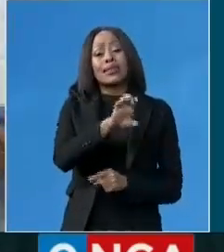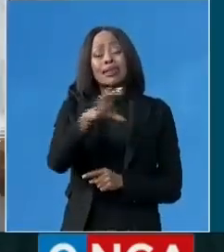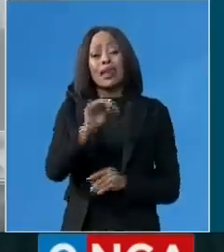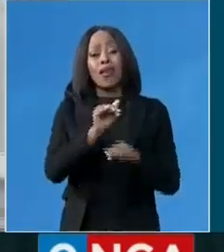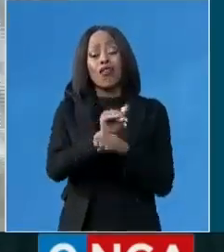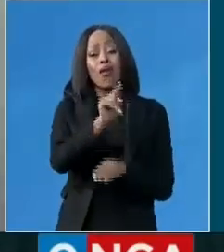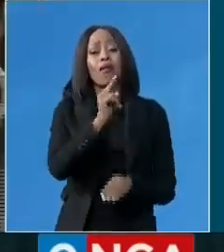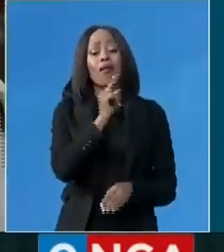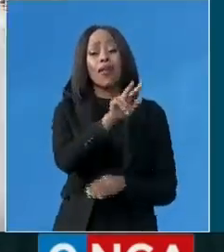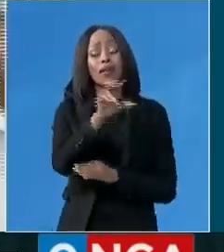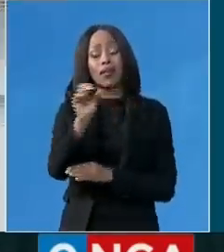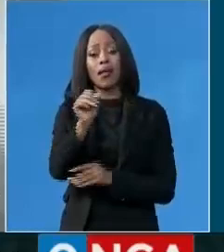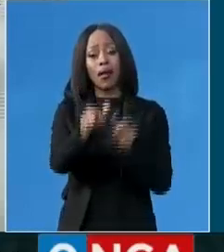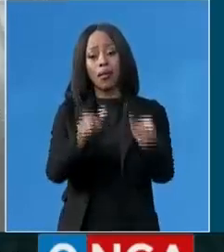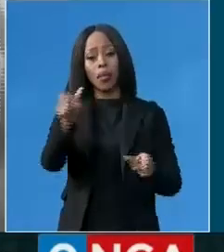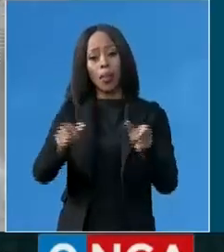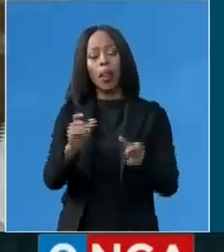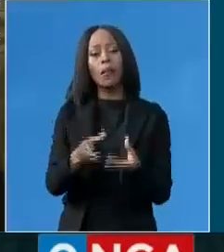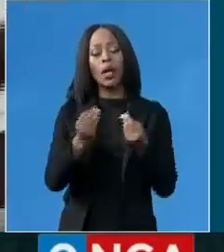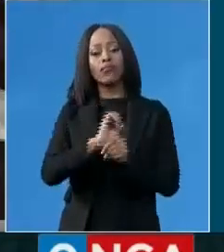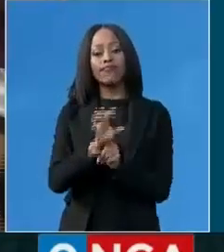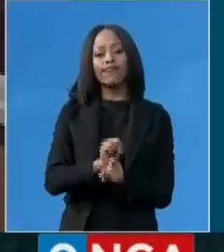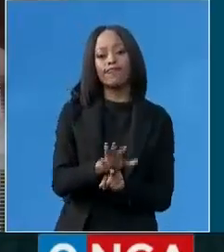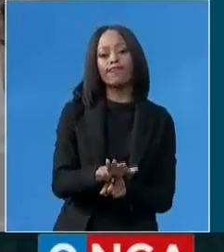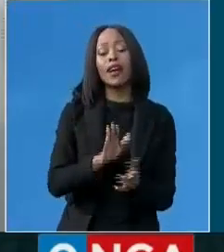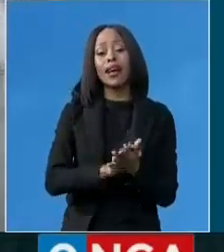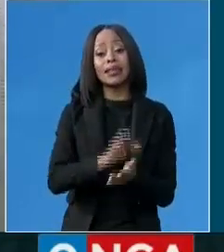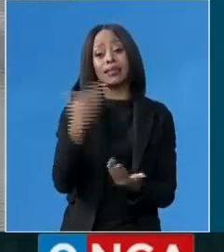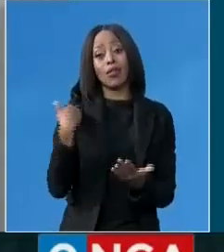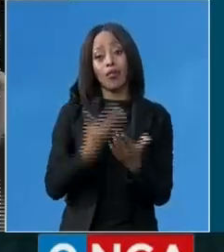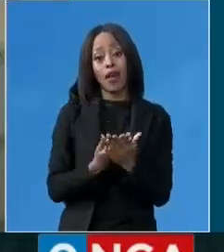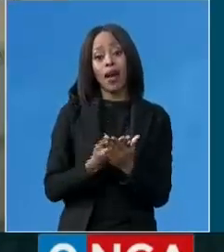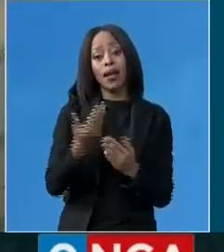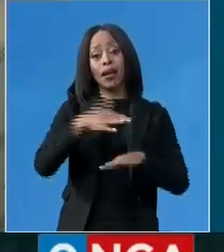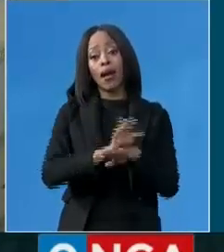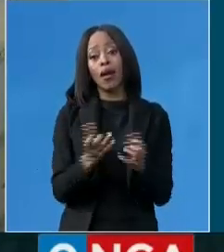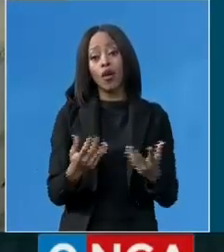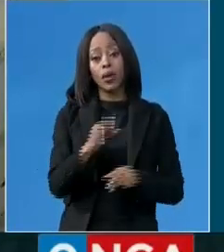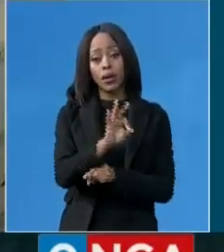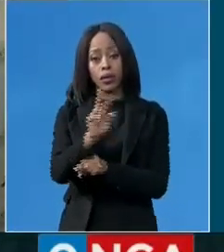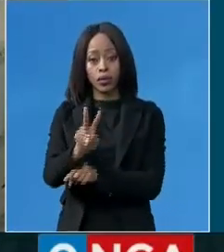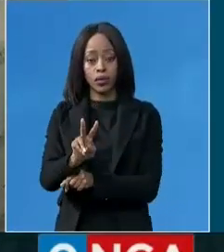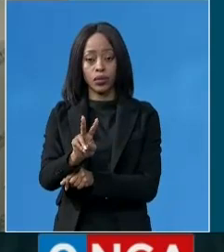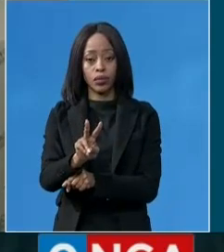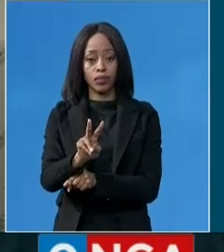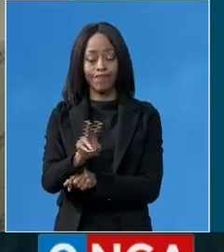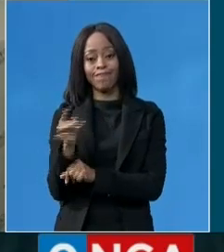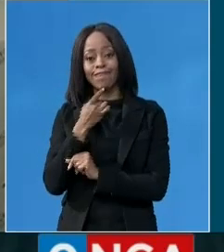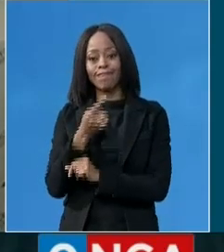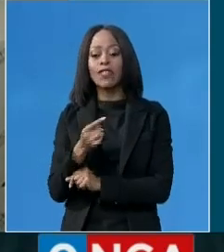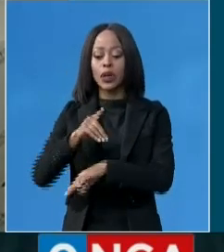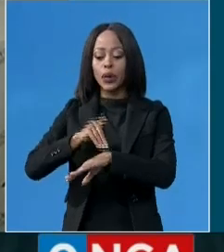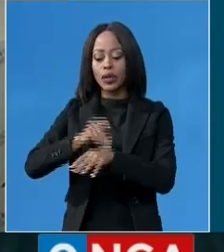1,800 coronavirus infections and there have been 32 deaths. Mabuyanes says South African